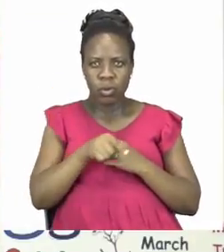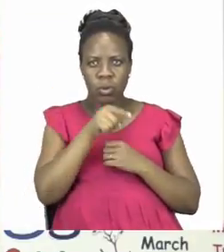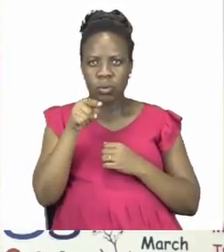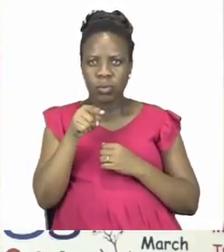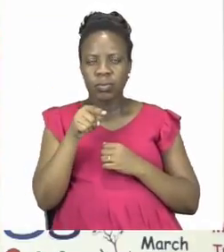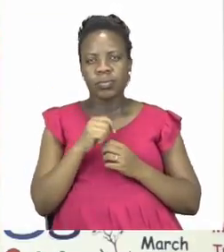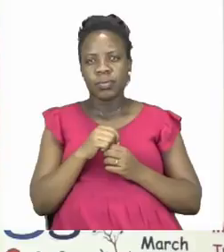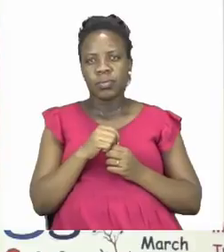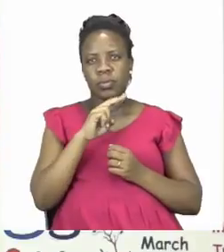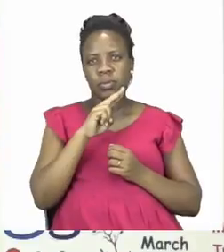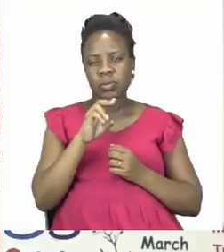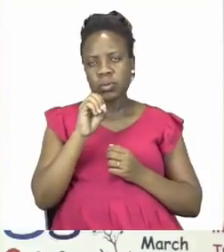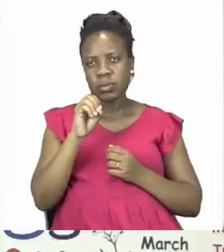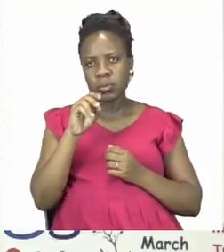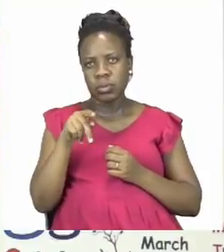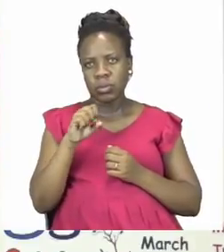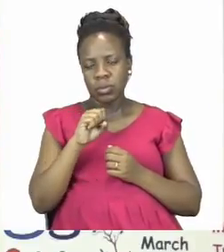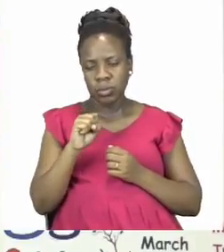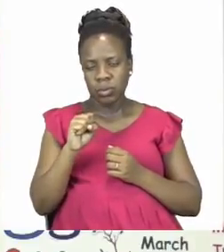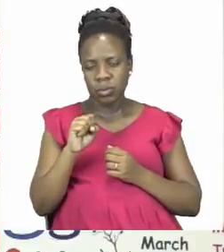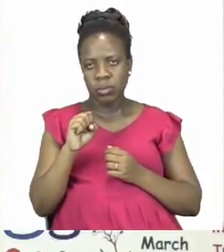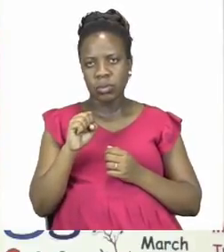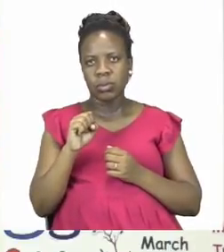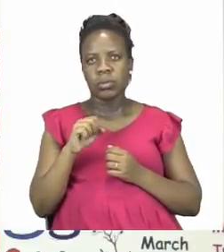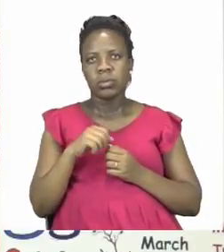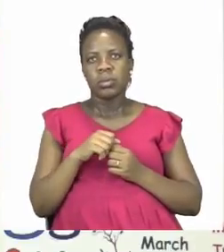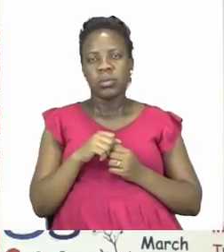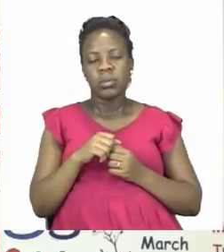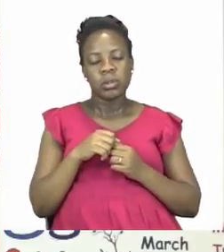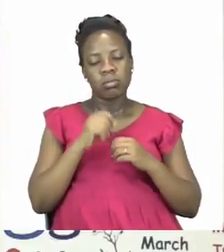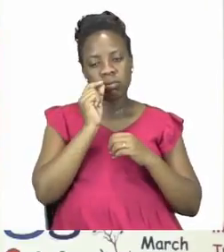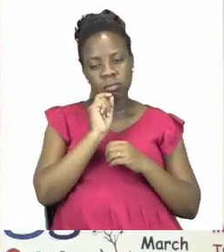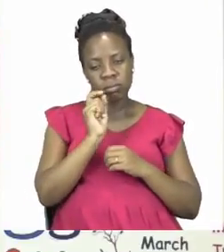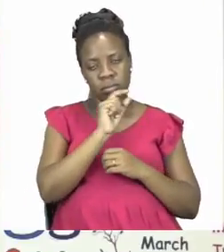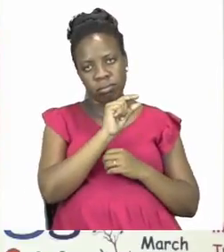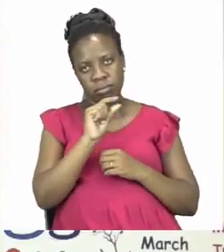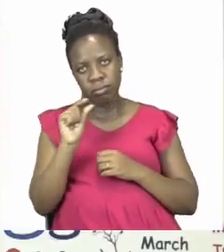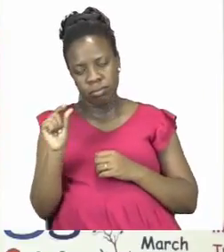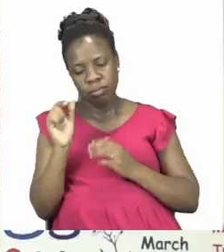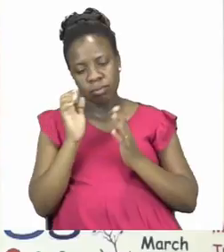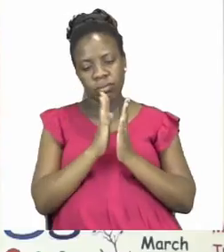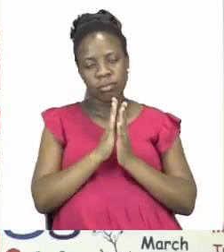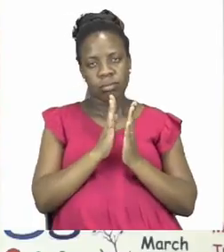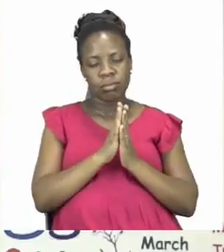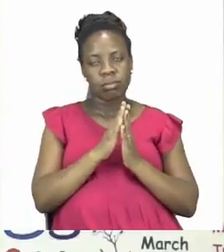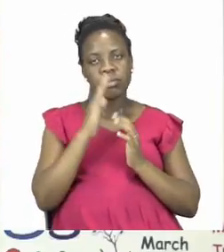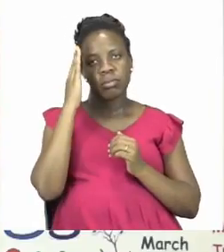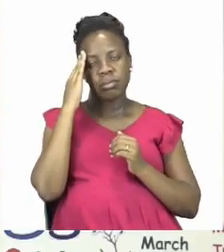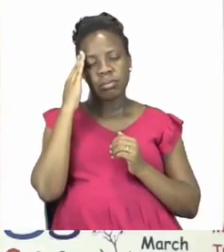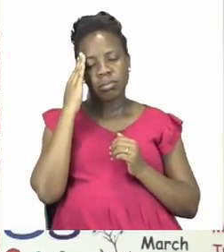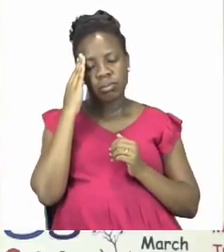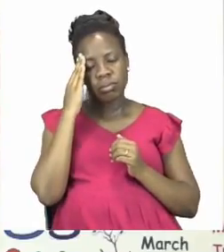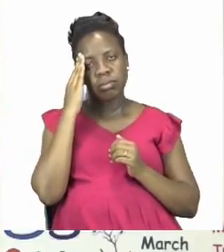sure that you start your sentence with a capital letter and that you end your sentence with a full stop.